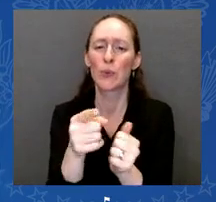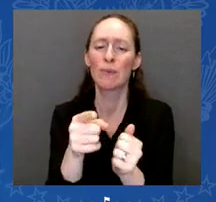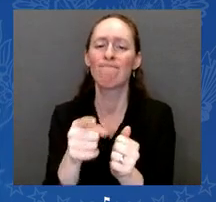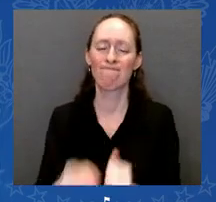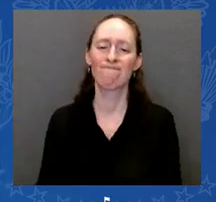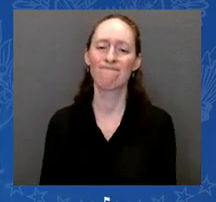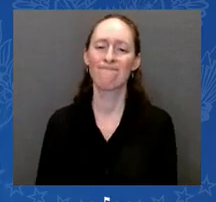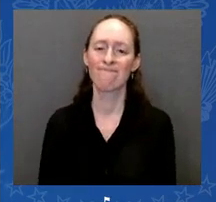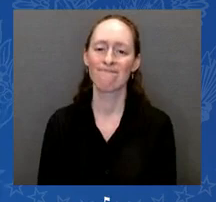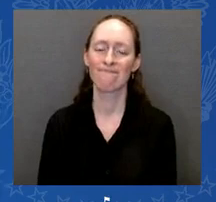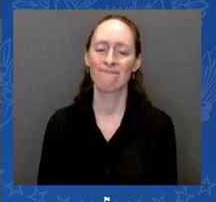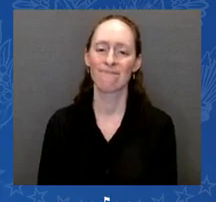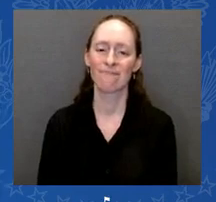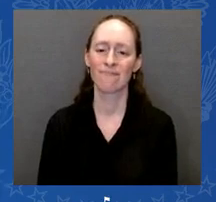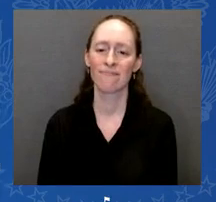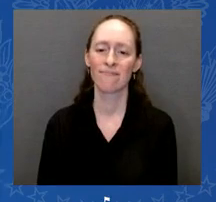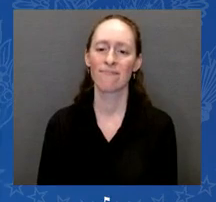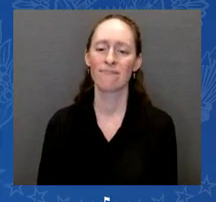every one of them.